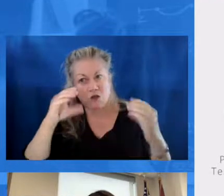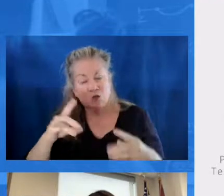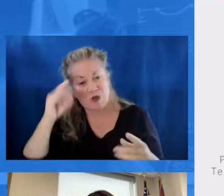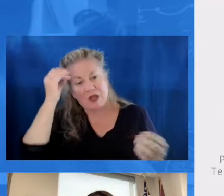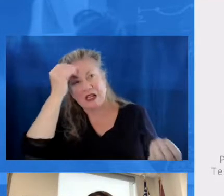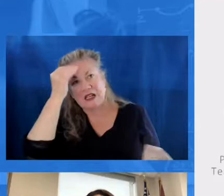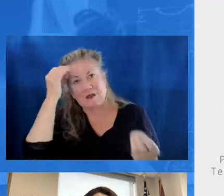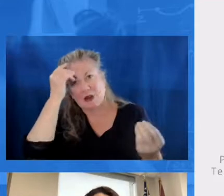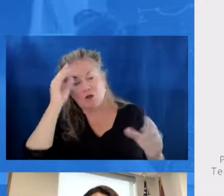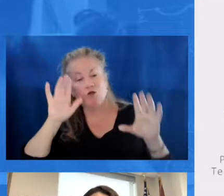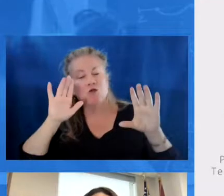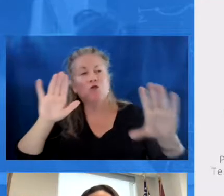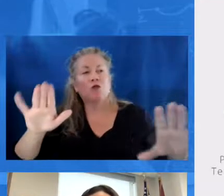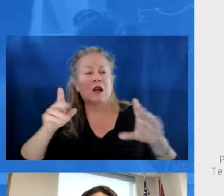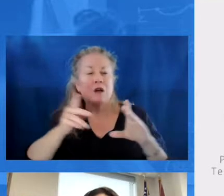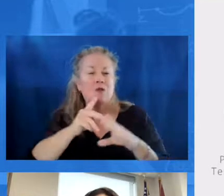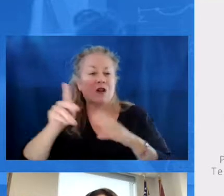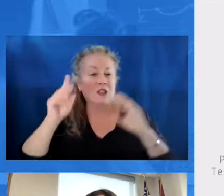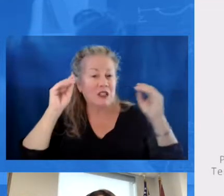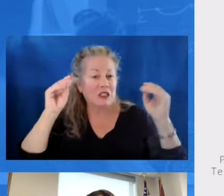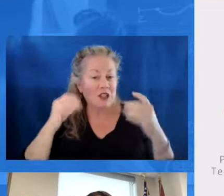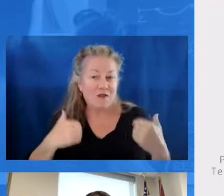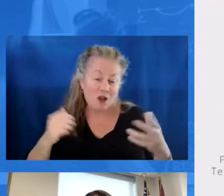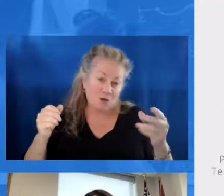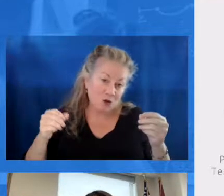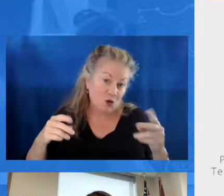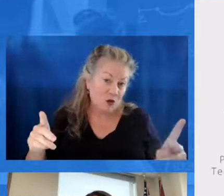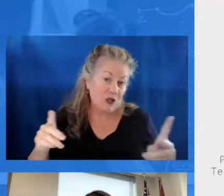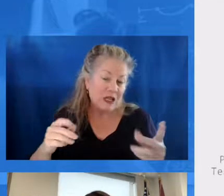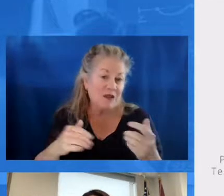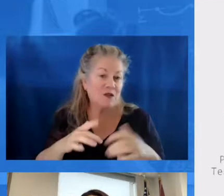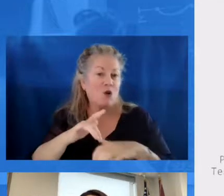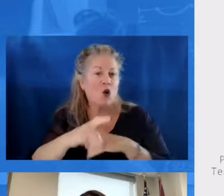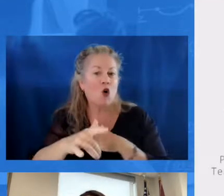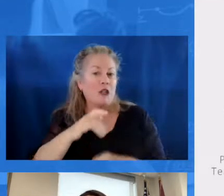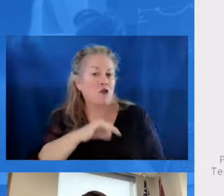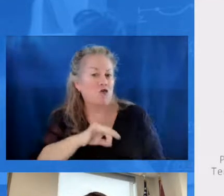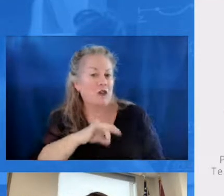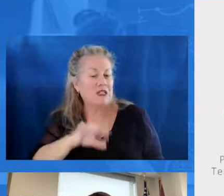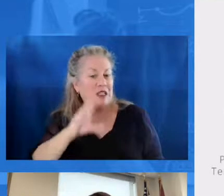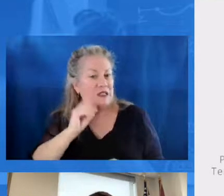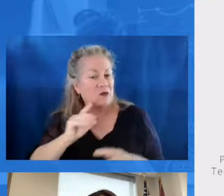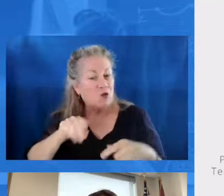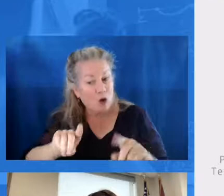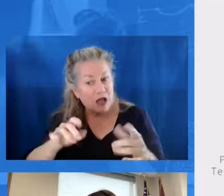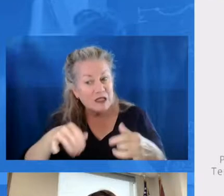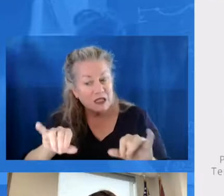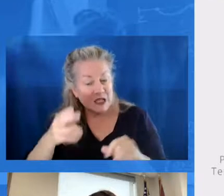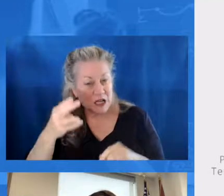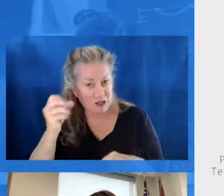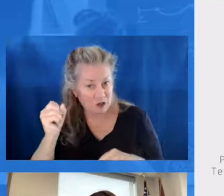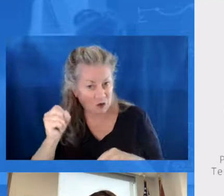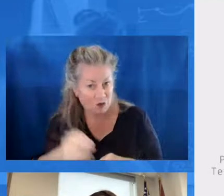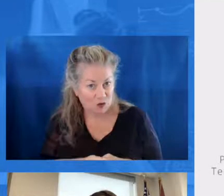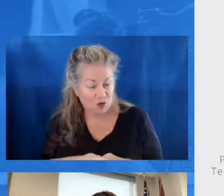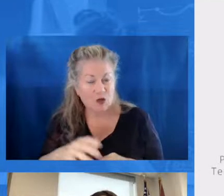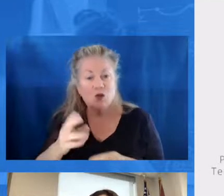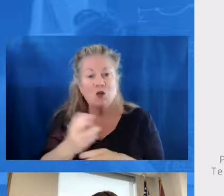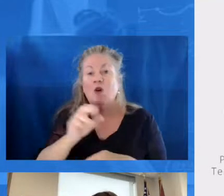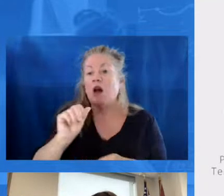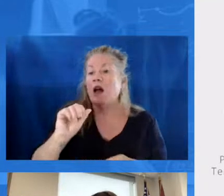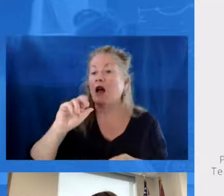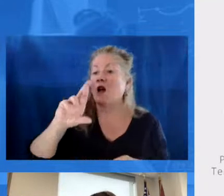our high school students who are thinking about the great profession of teaching have an opportunity to get some early credits and experience while still in high school.